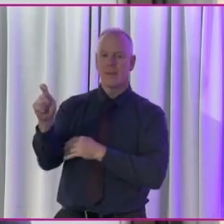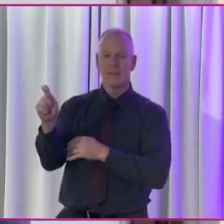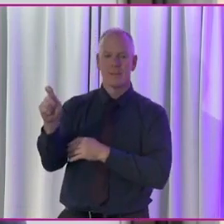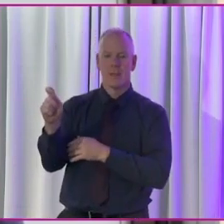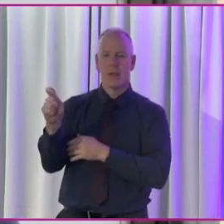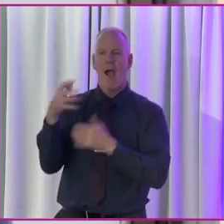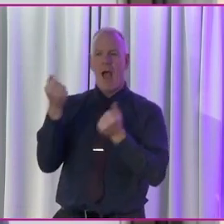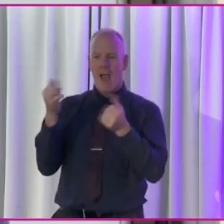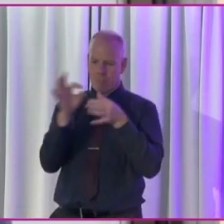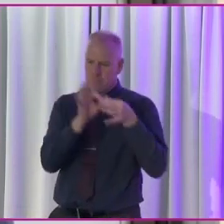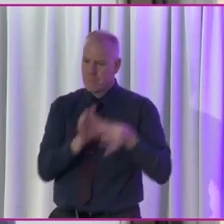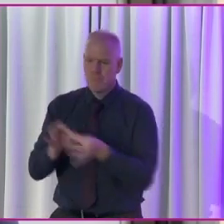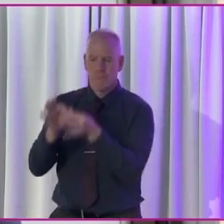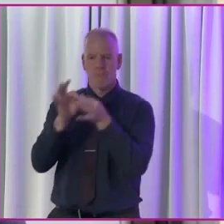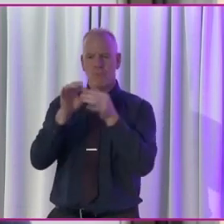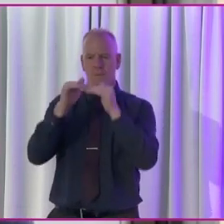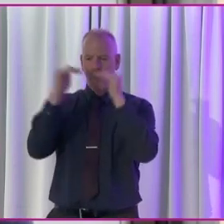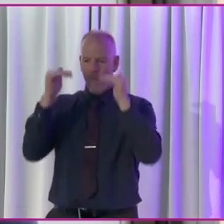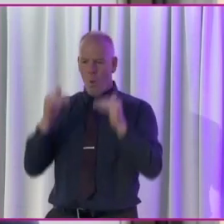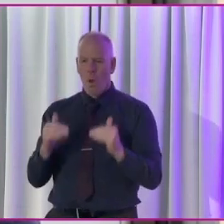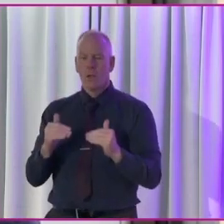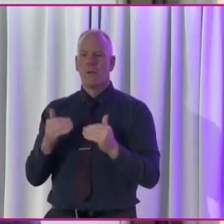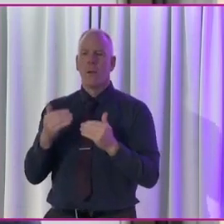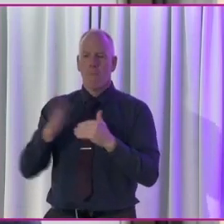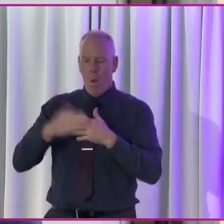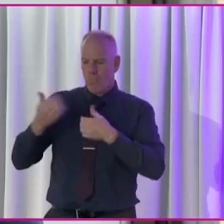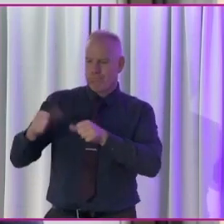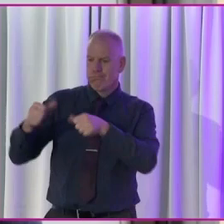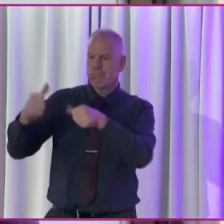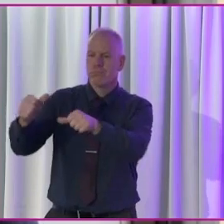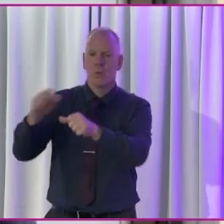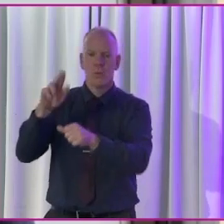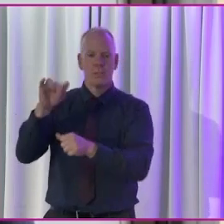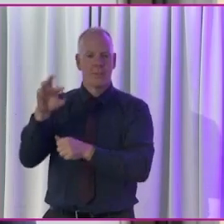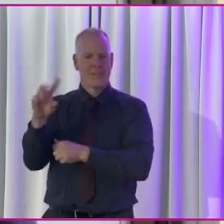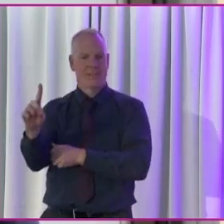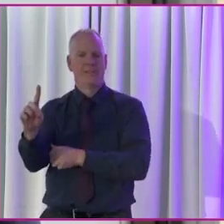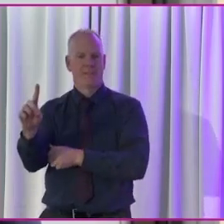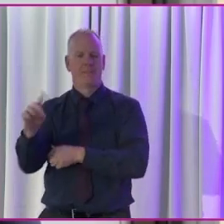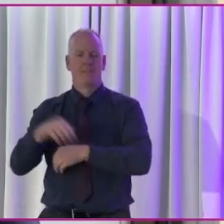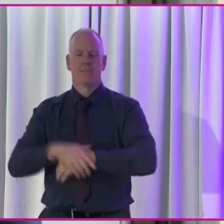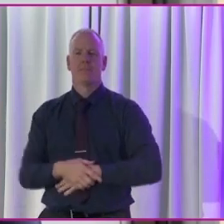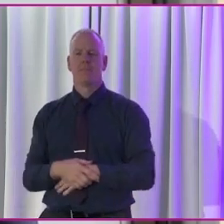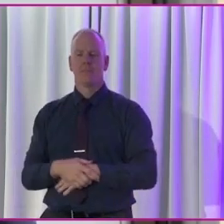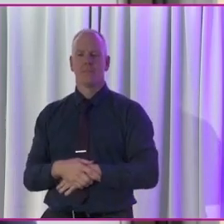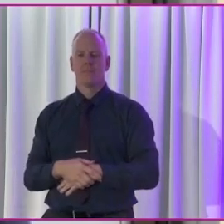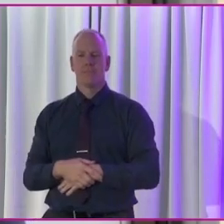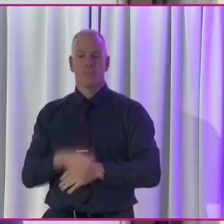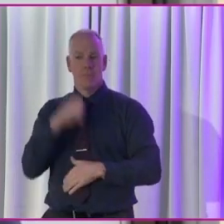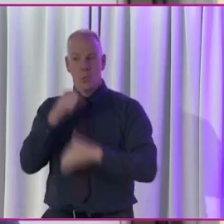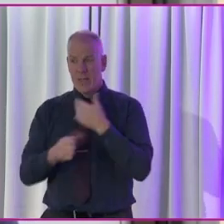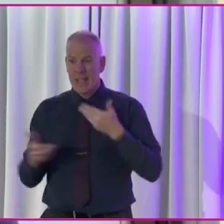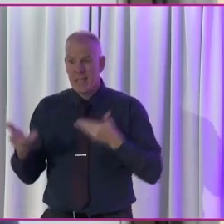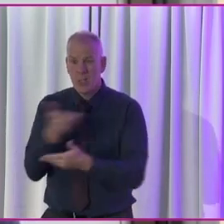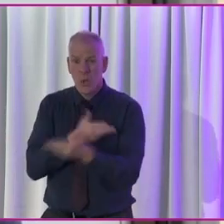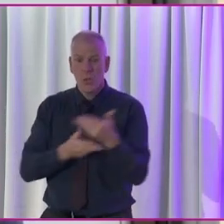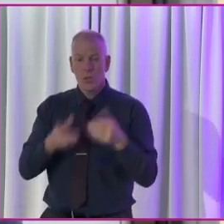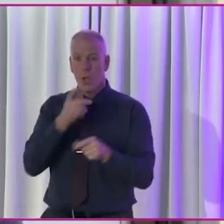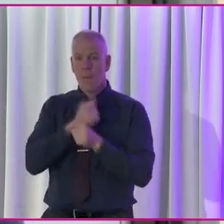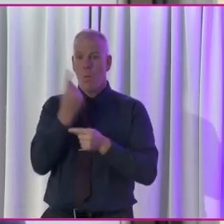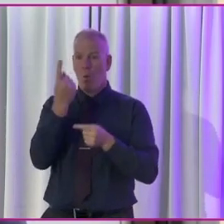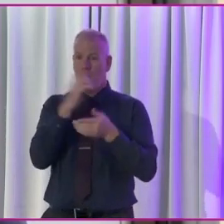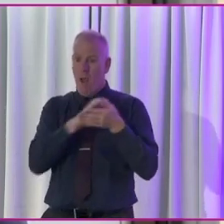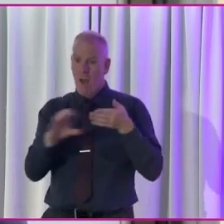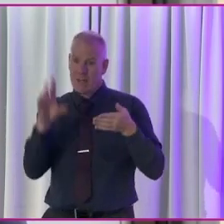coordinating framework for further implementing the UNCRPD. Today's discussions were around one